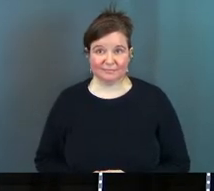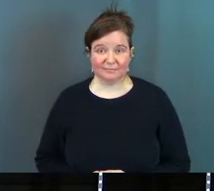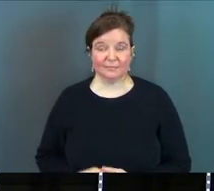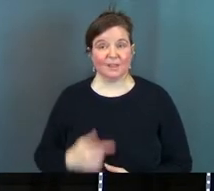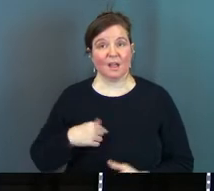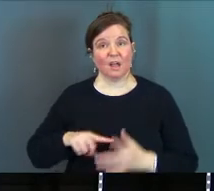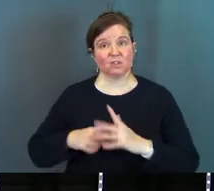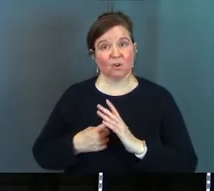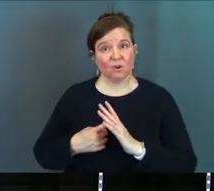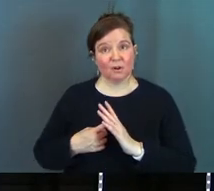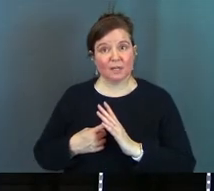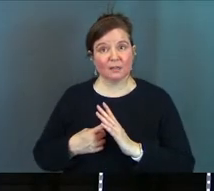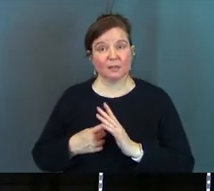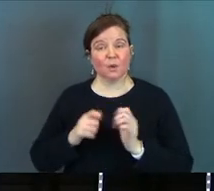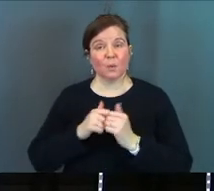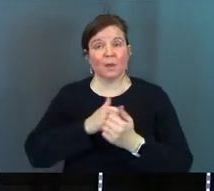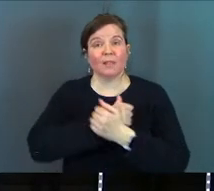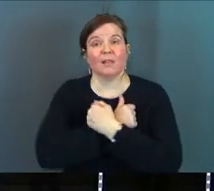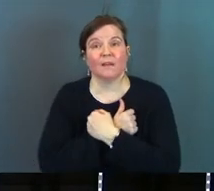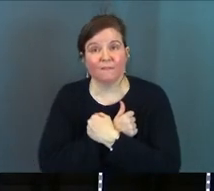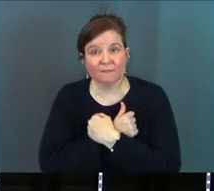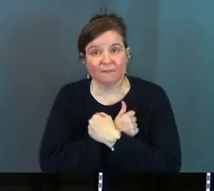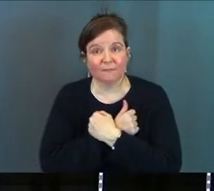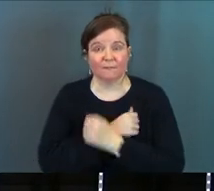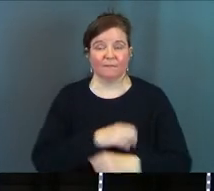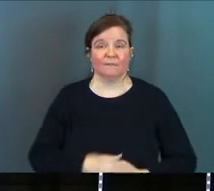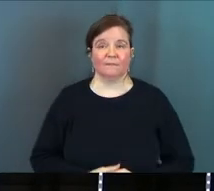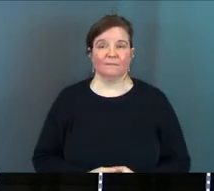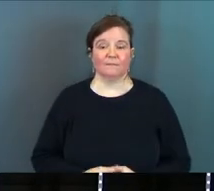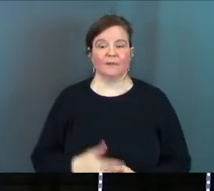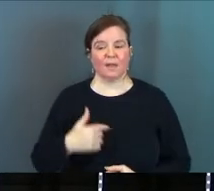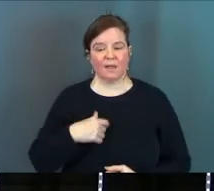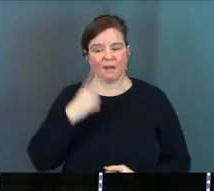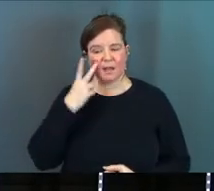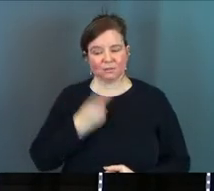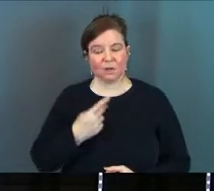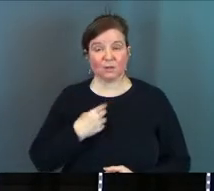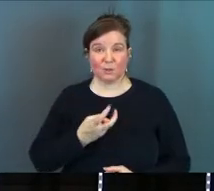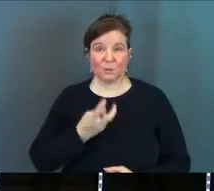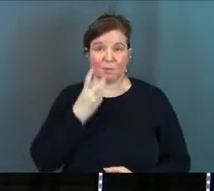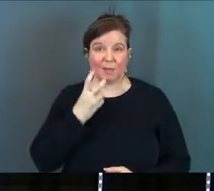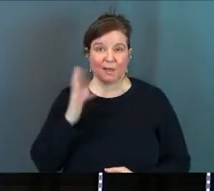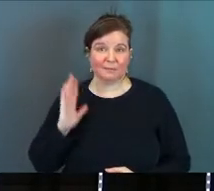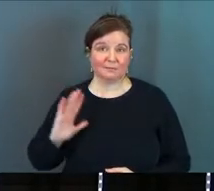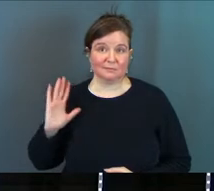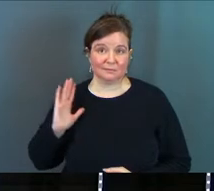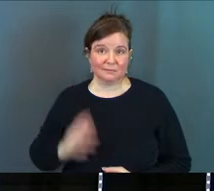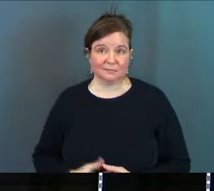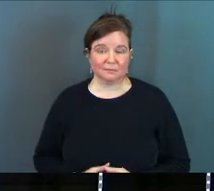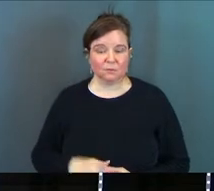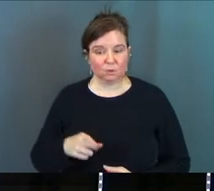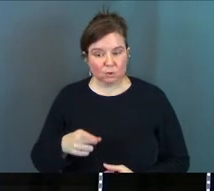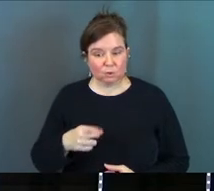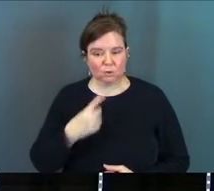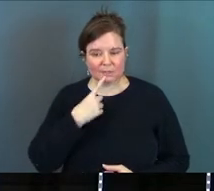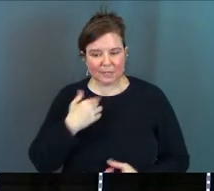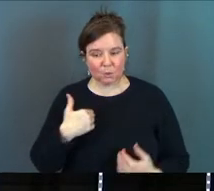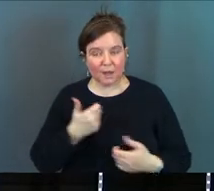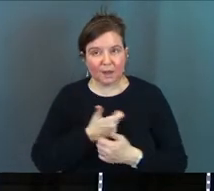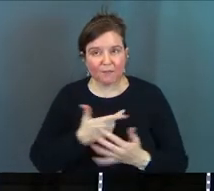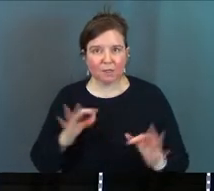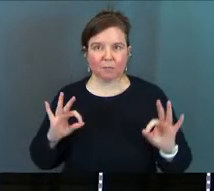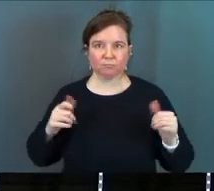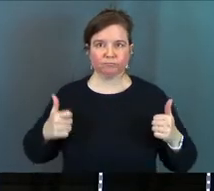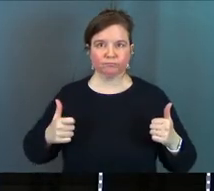I started with love and I saw that you were blind you said you had